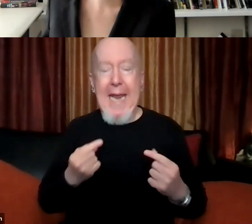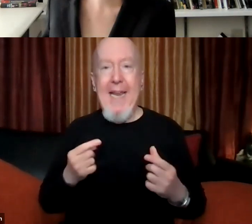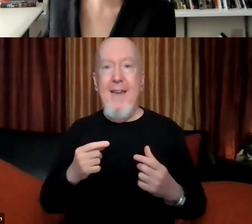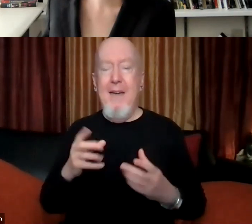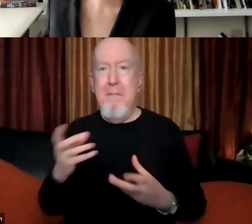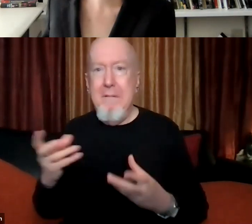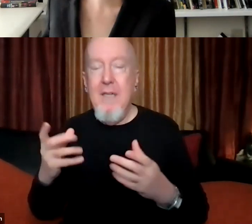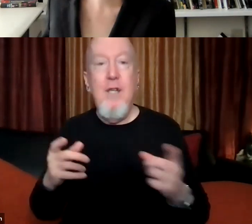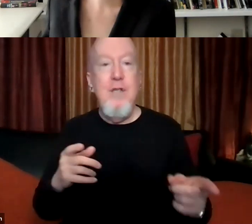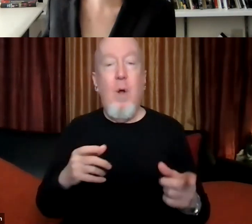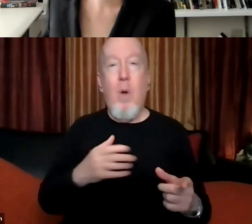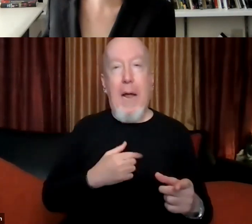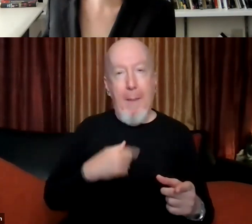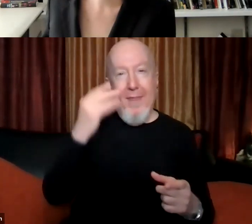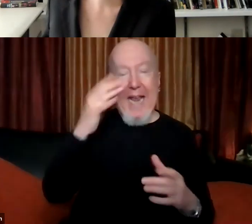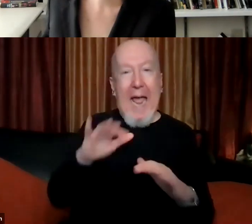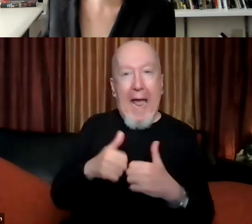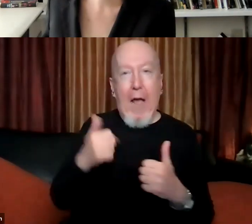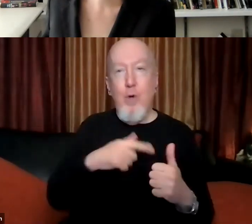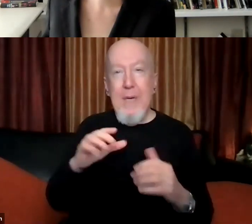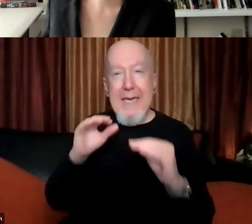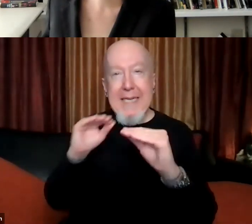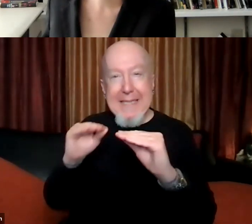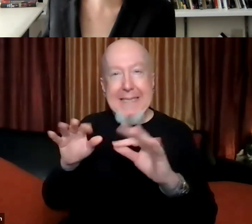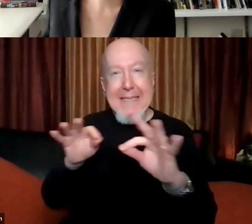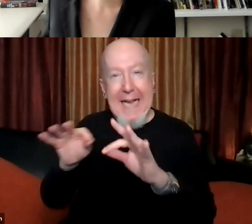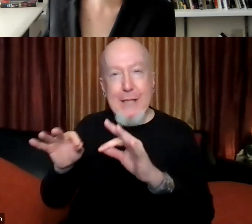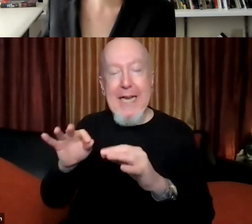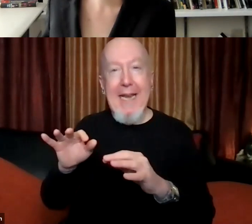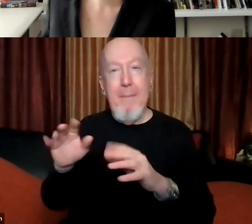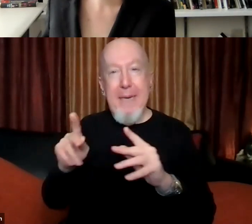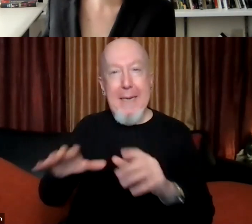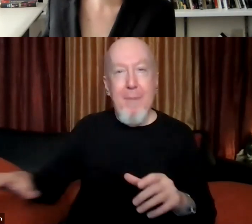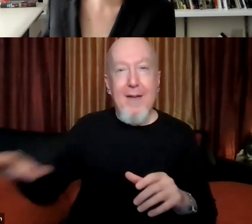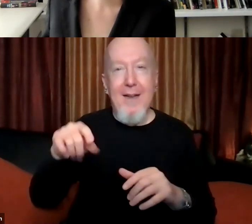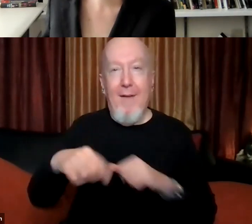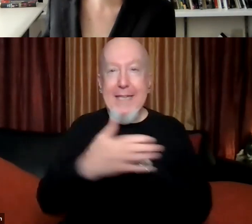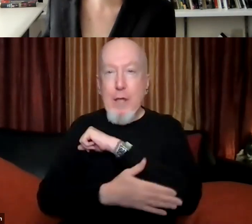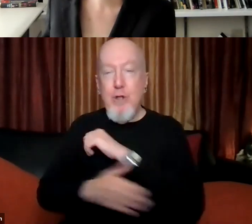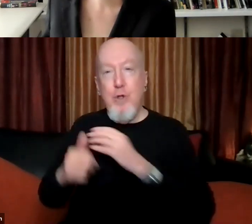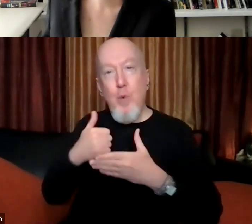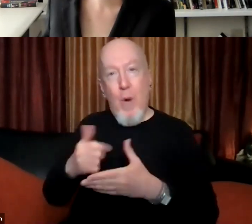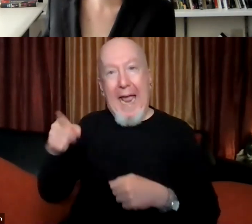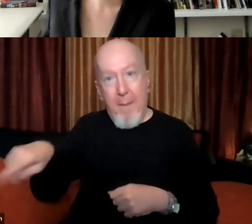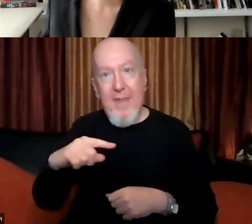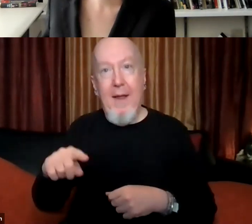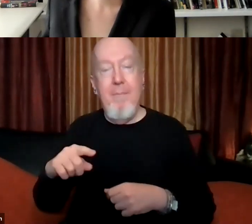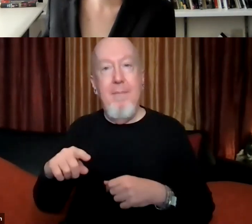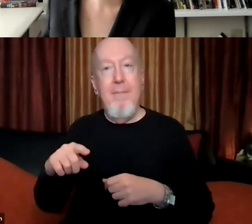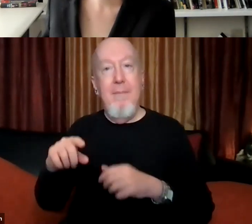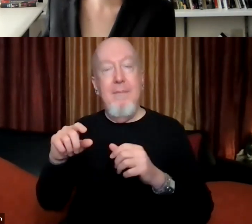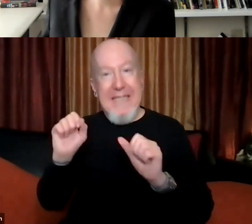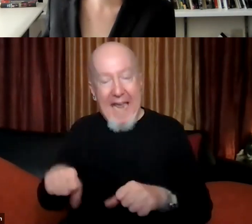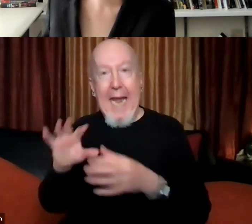how are we going to educate, right, the citizens of the country to help them be able to do that without creating